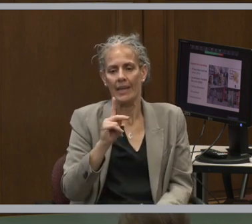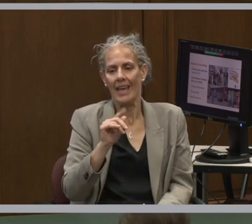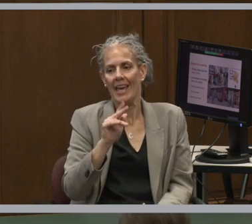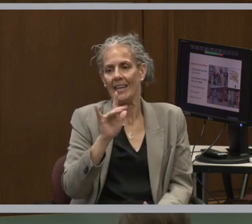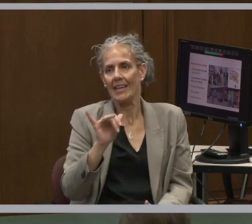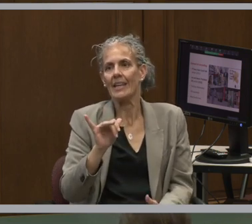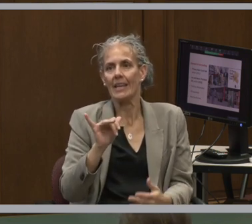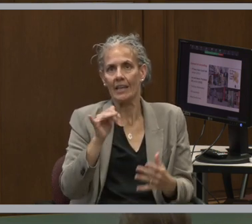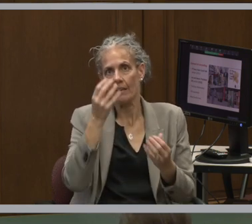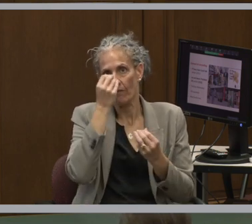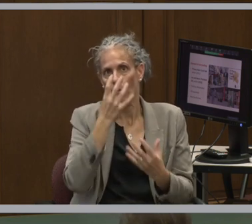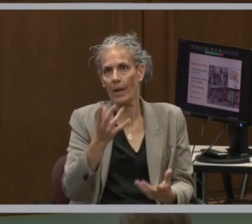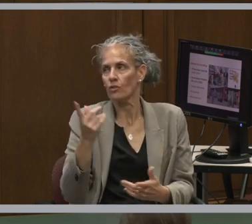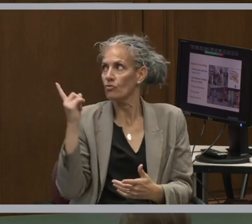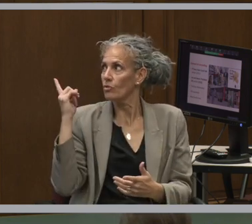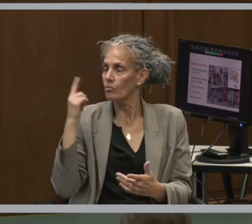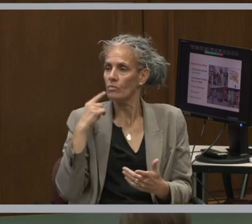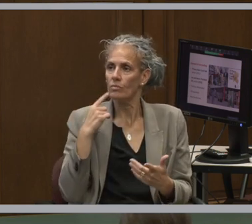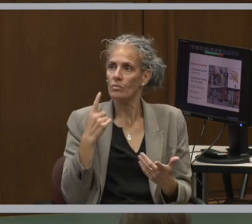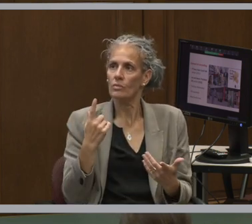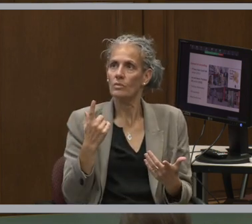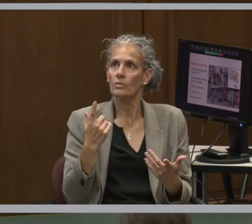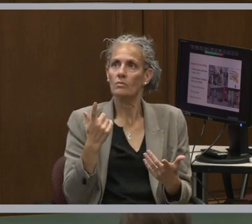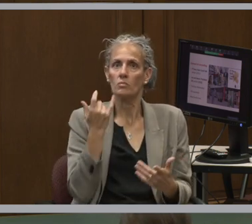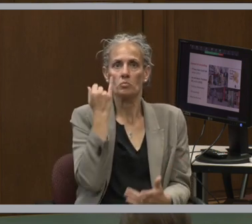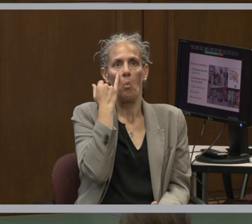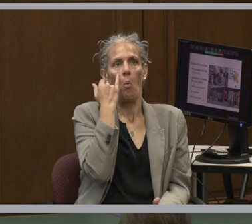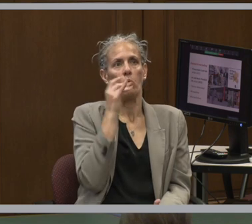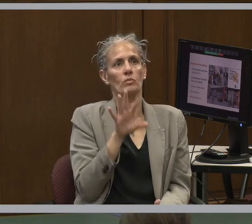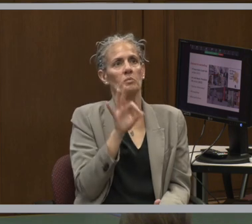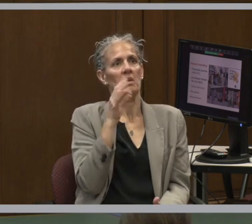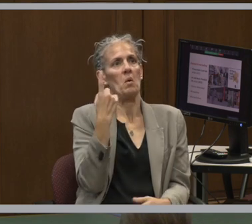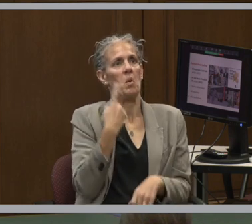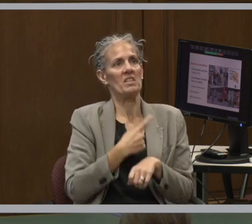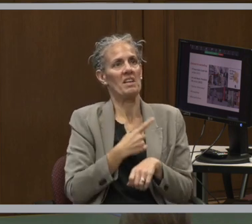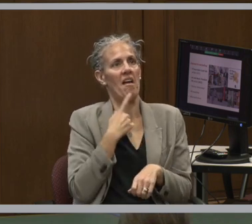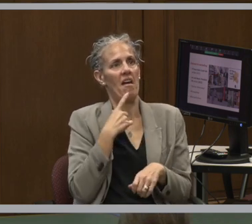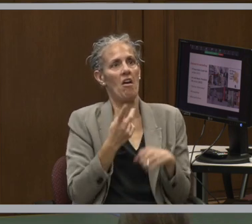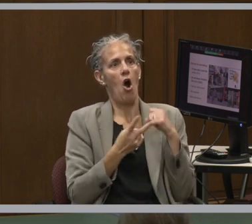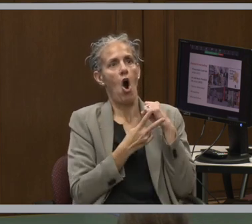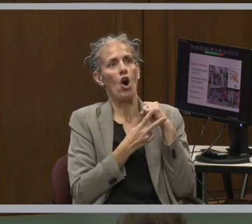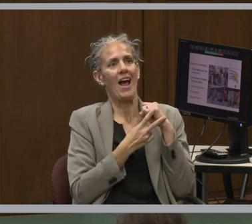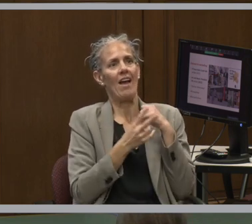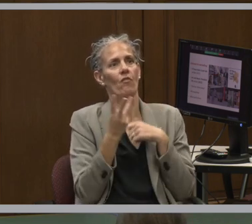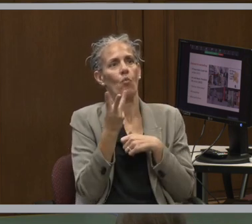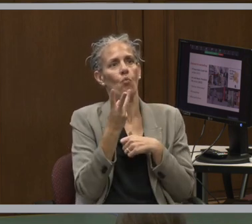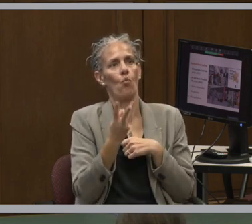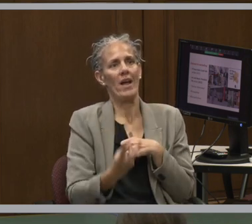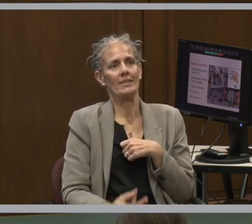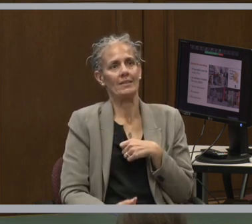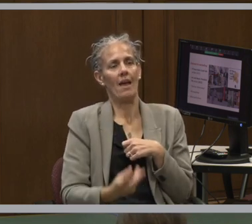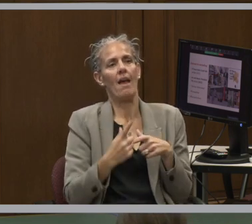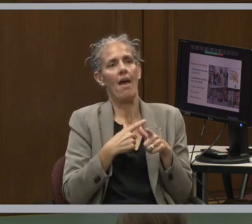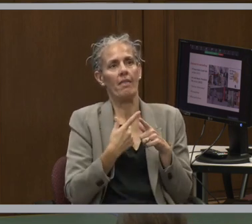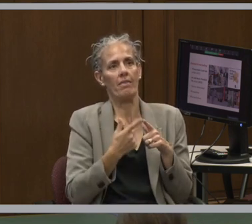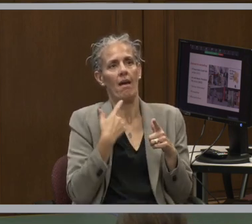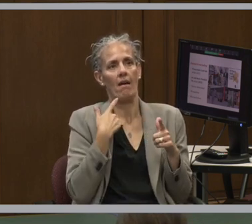And so we thought, you know, what if we pick one of those days, Archives Wednesday, and we feature some archives content?